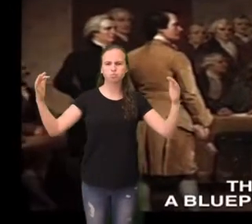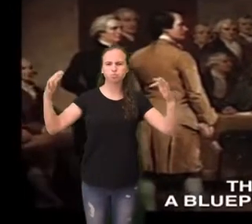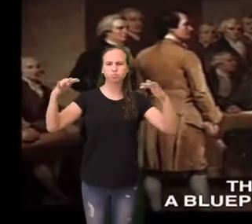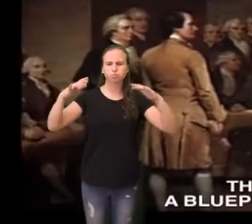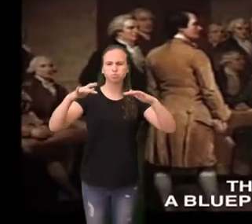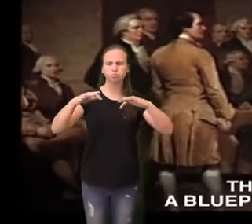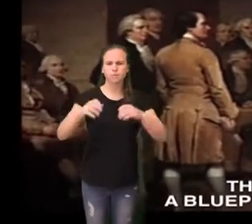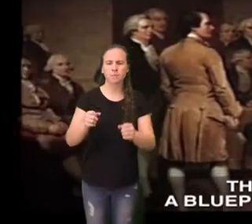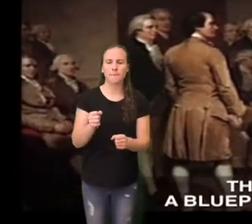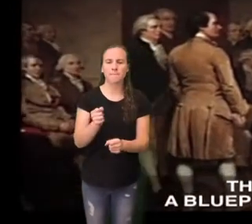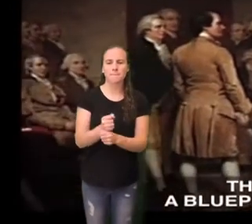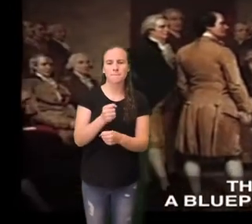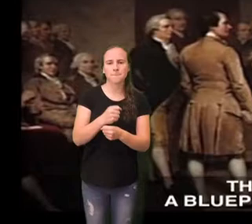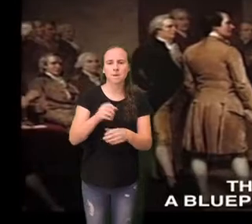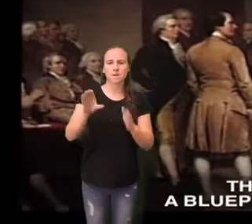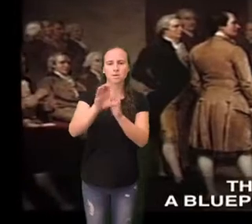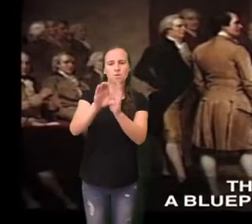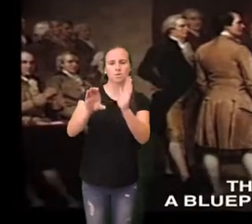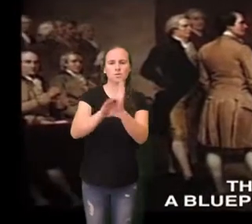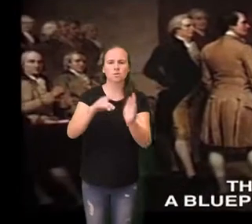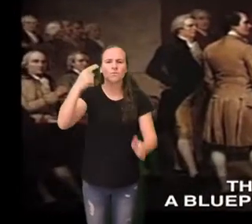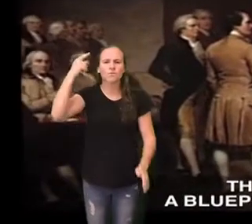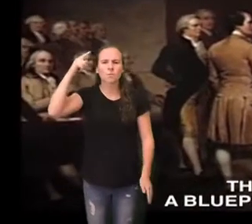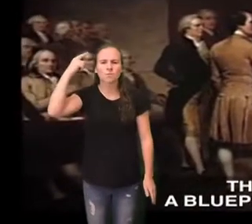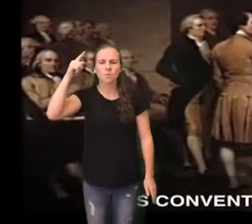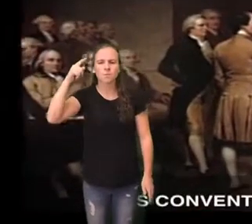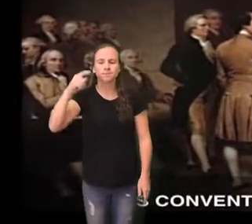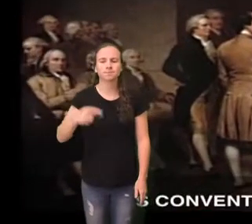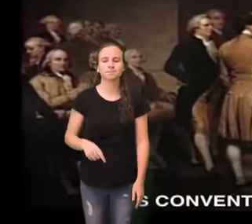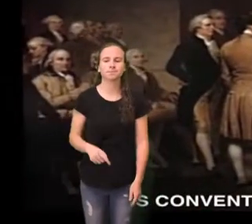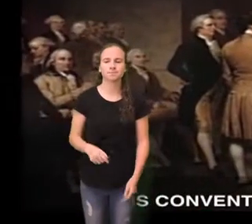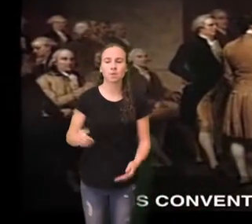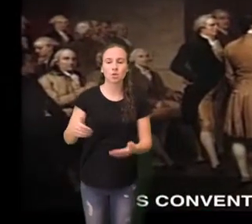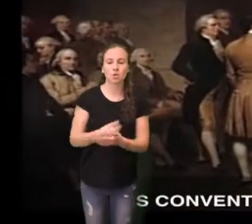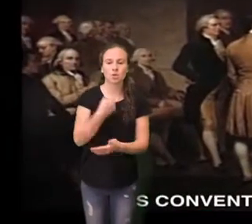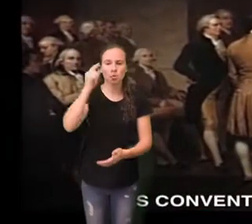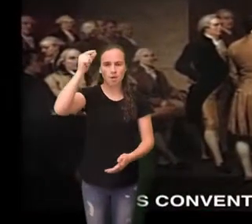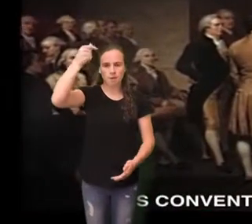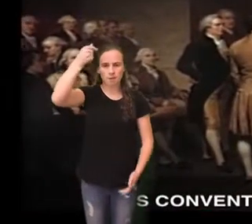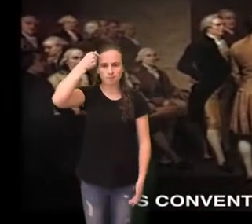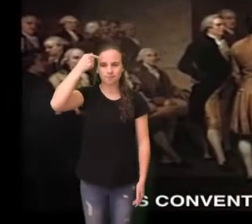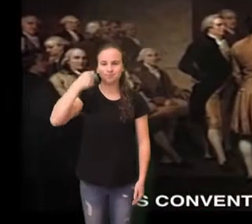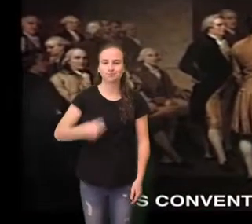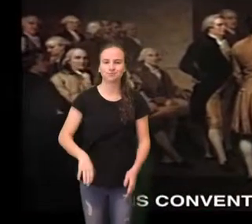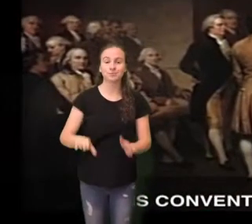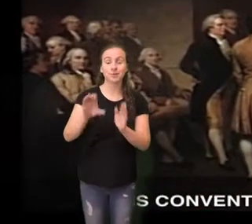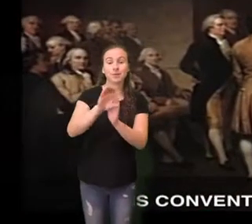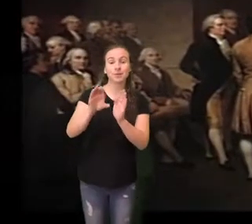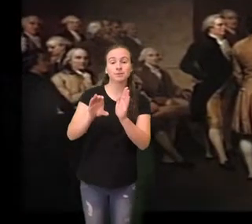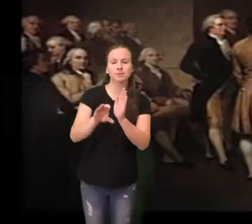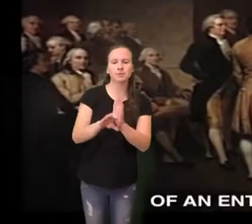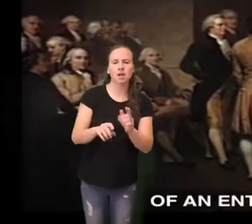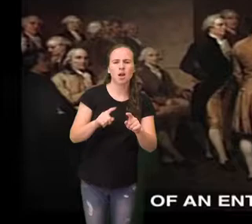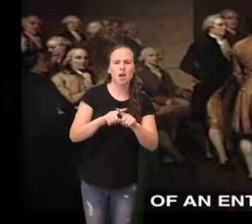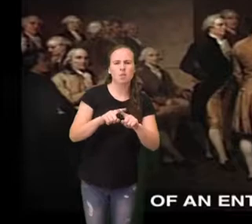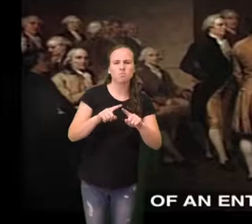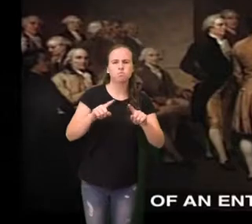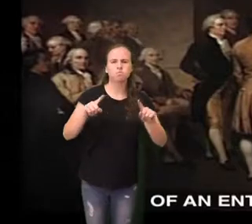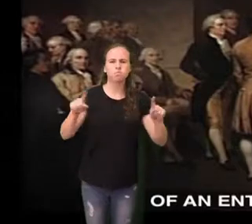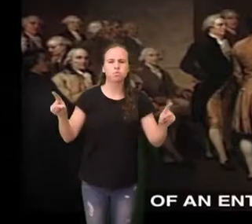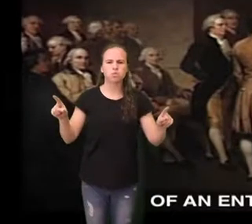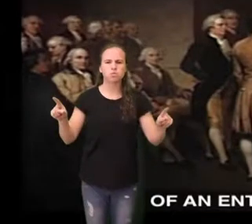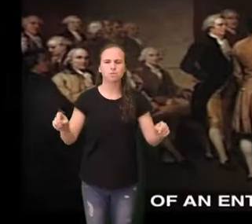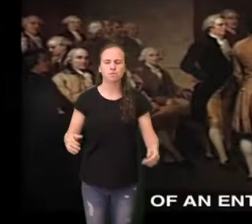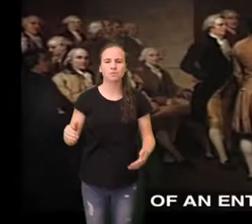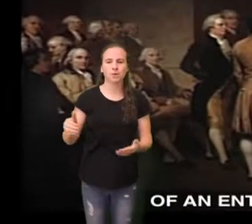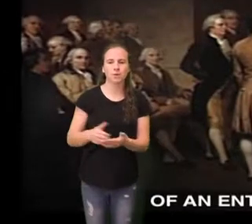They have written a blueprint for a new nation. This convention created a constitution of an